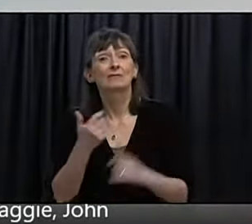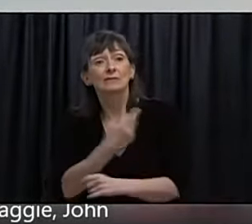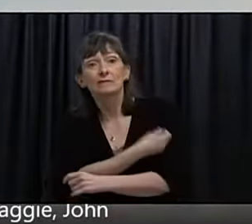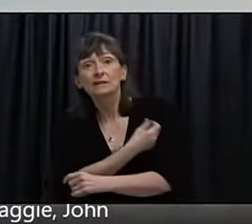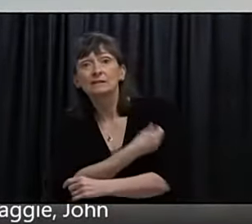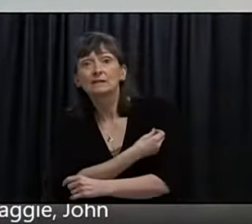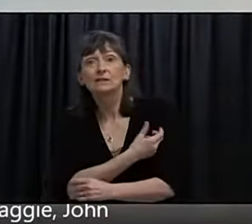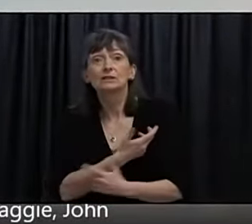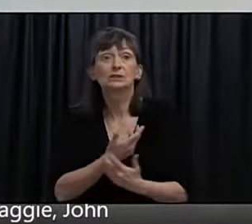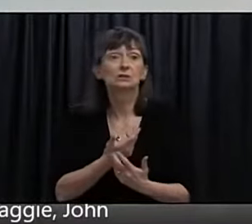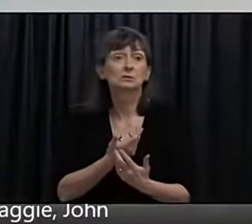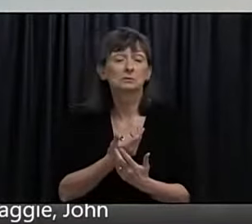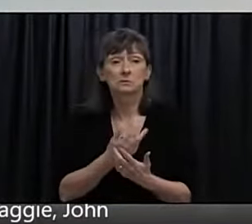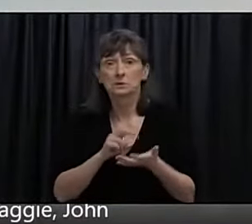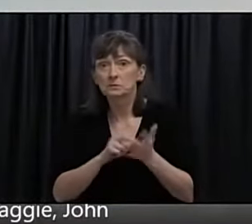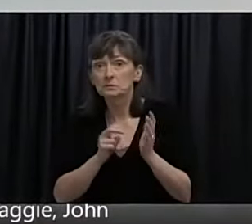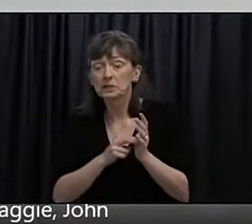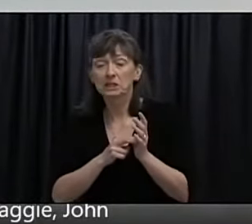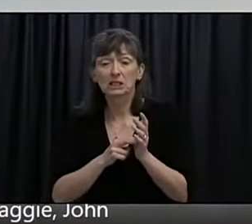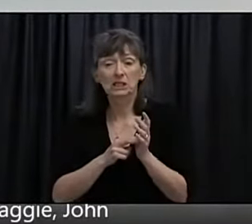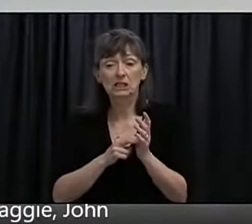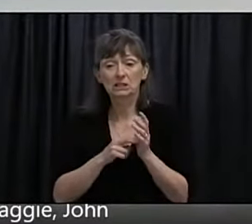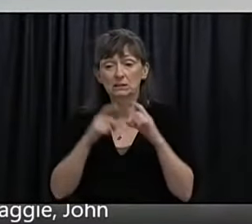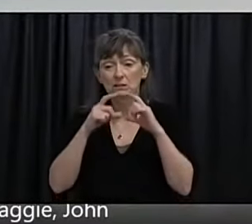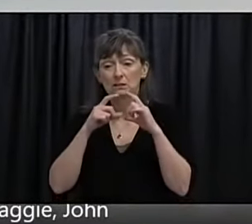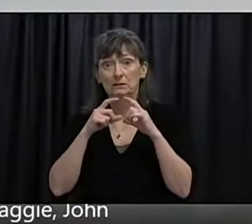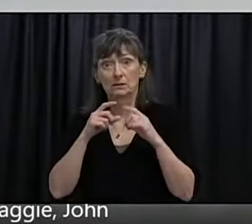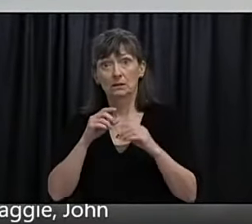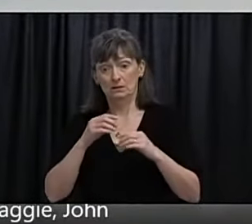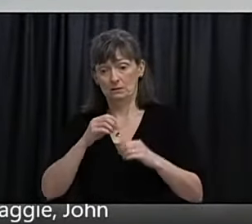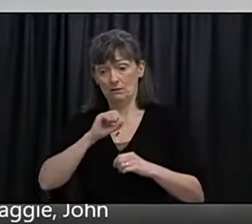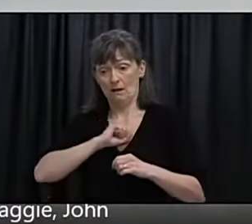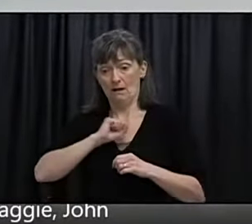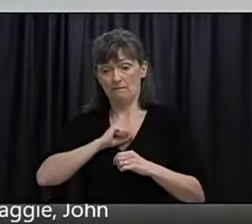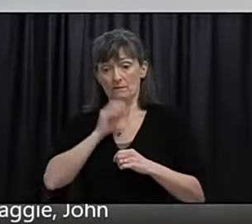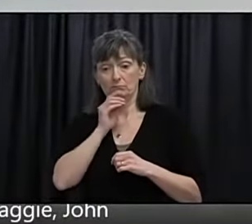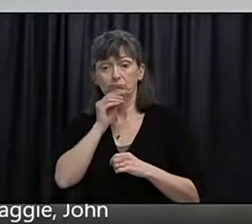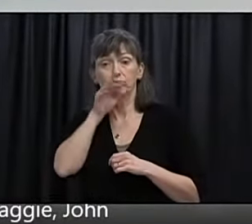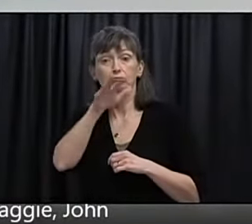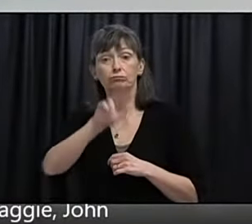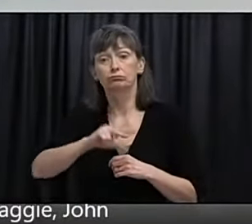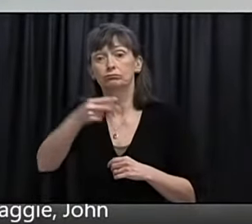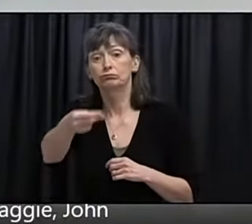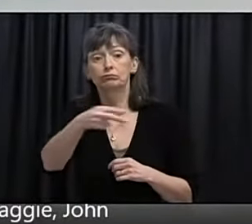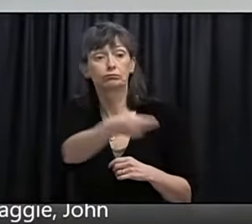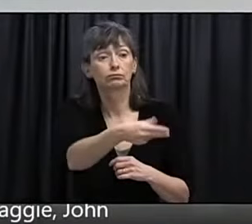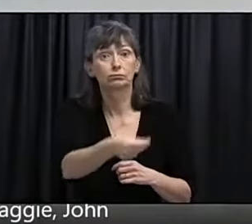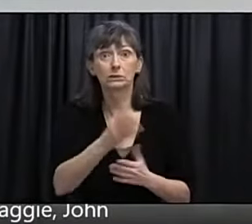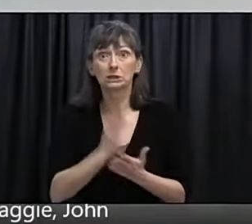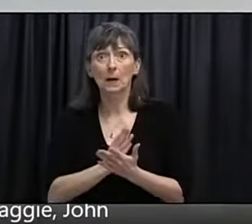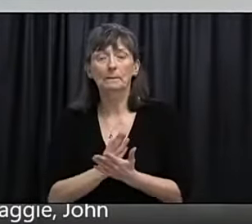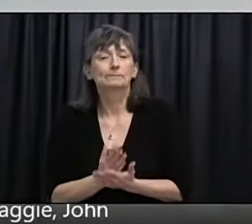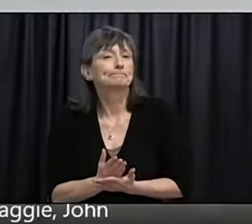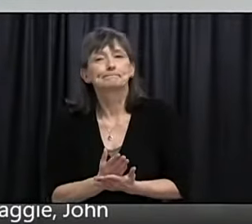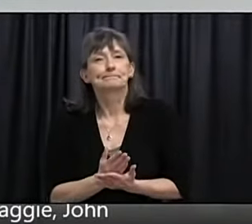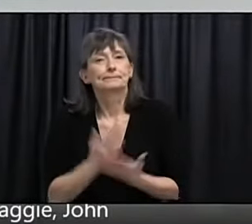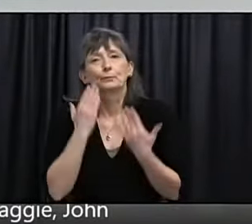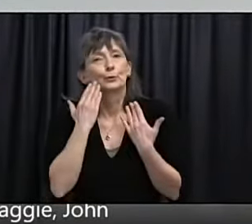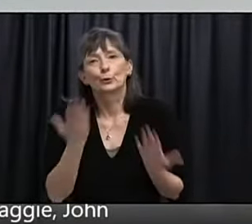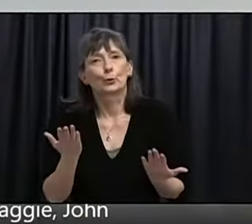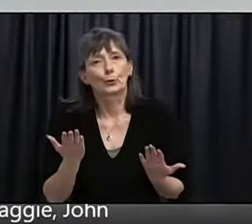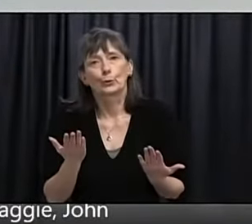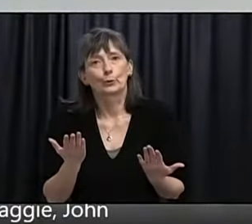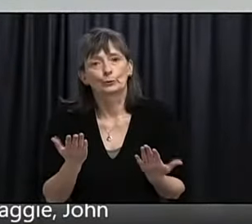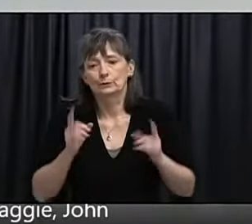on people's ability to transmit the virus one to another. So the importance as Dr Fitzgerald said is to hold on and continue